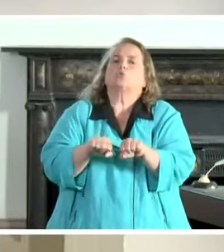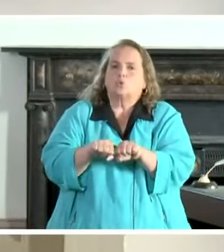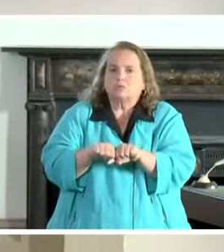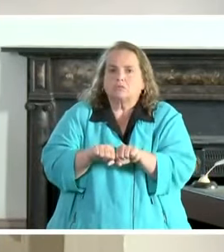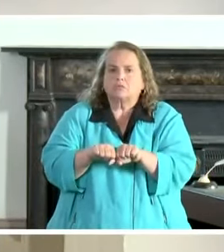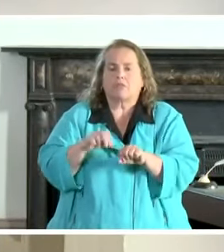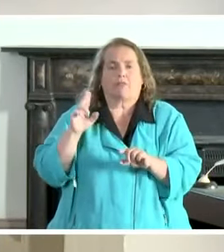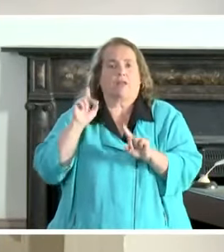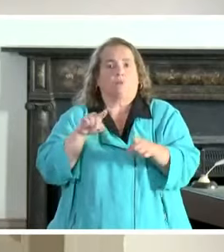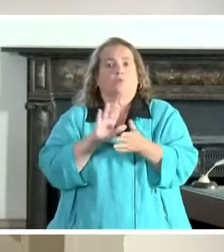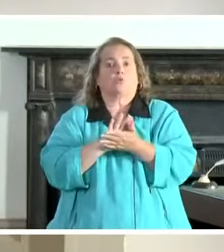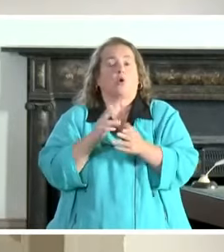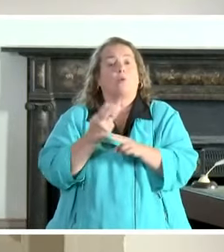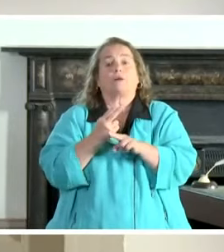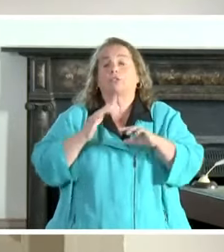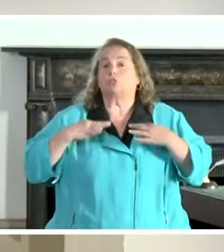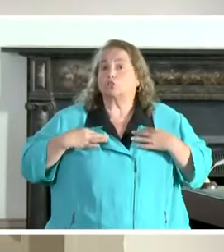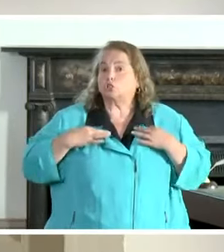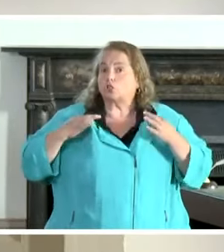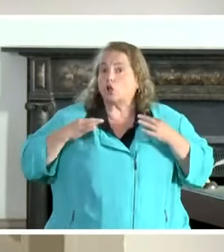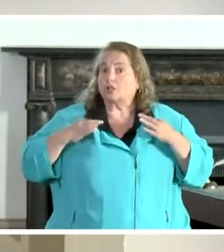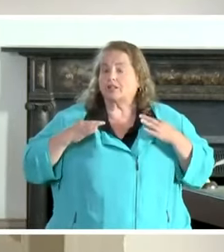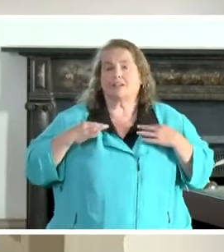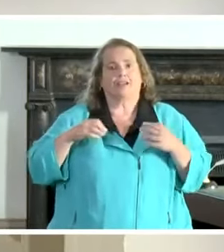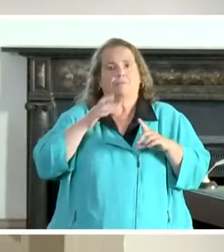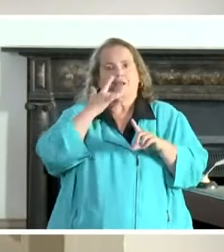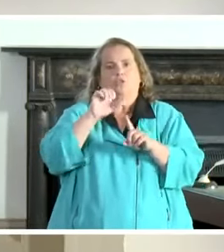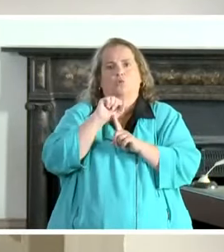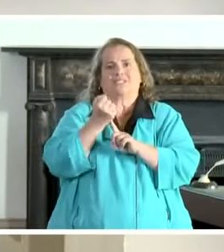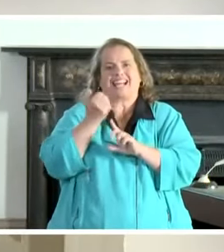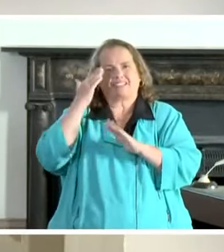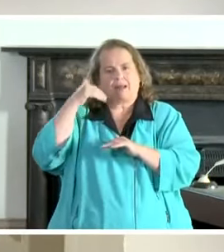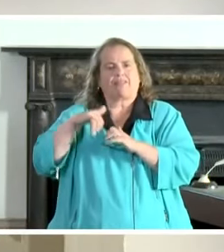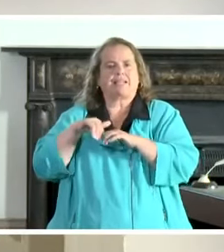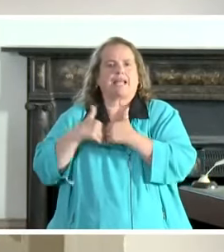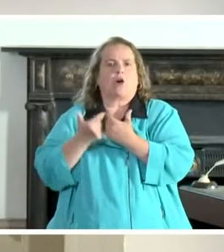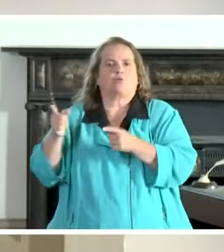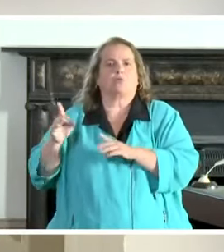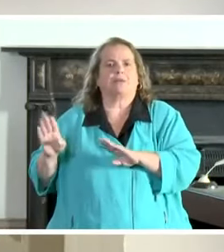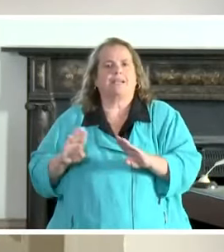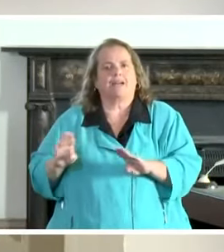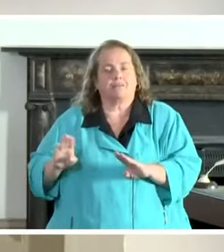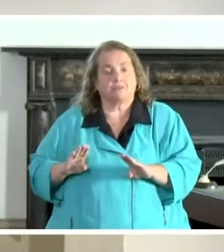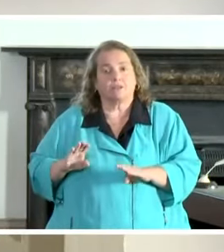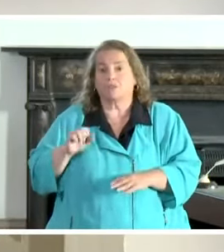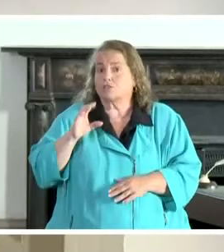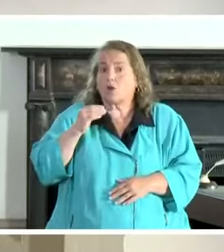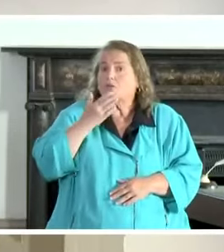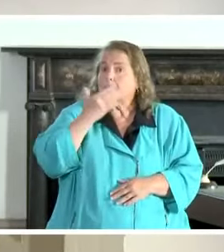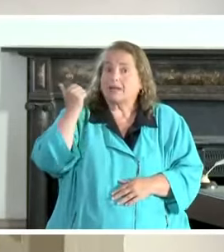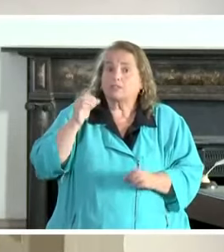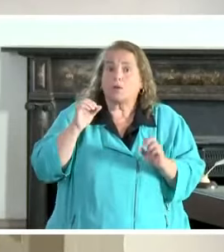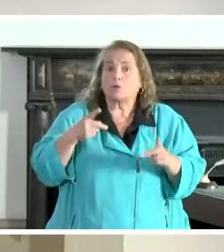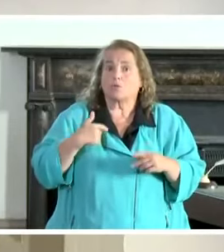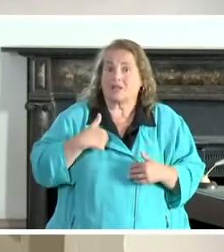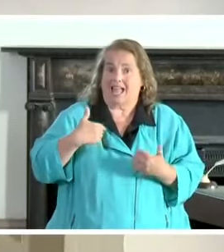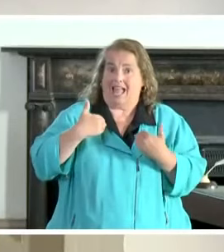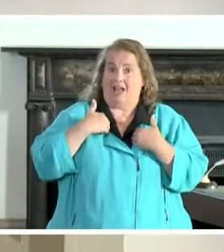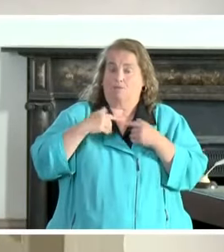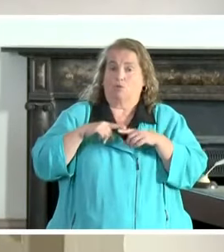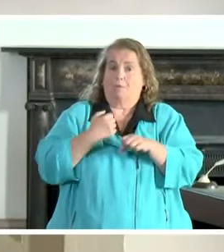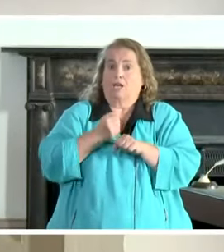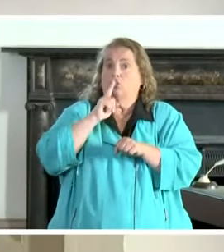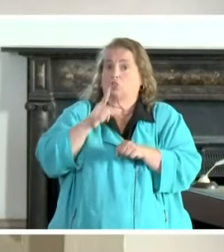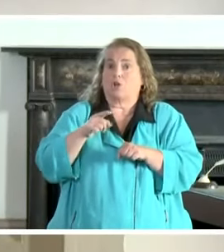to school wearing shirts because society expects that that's how we behave. And so the best chance that we have to make sure that